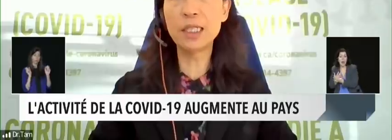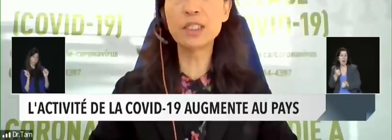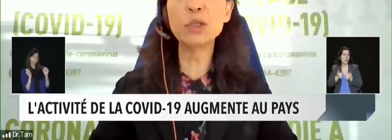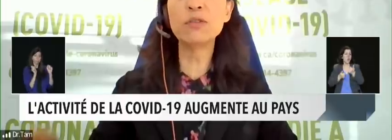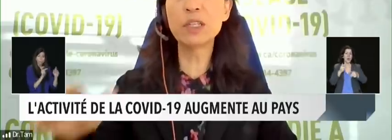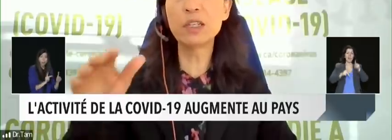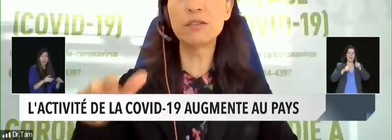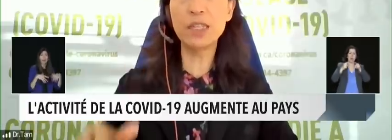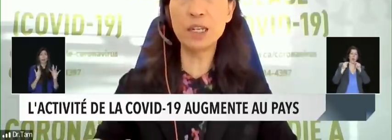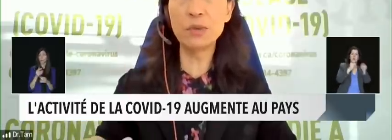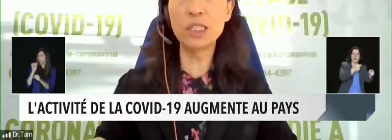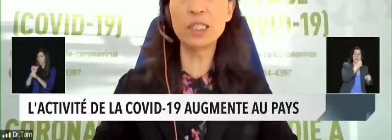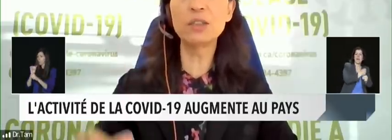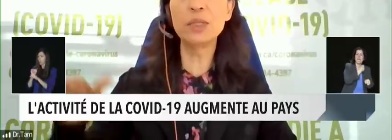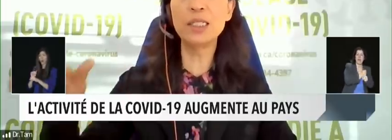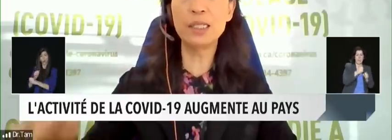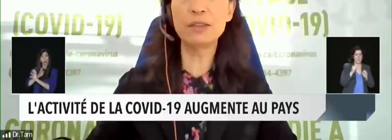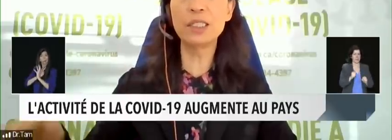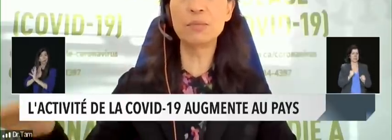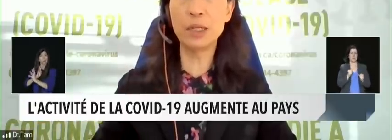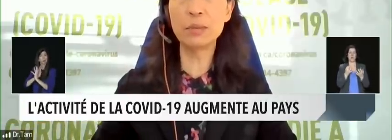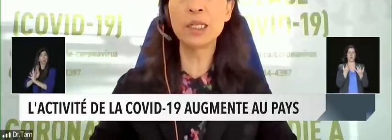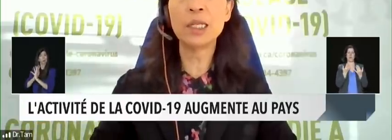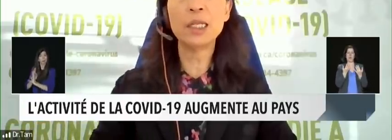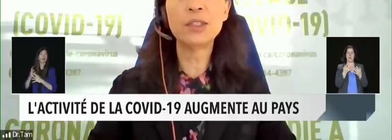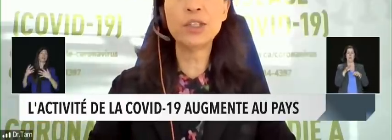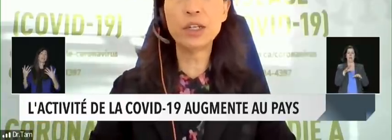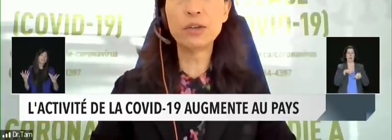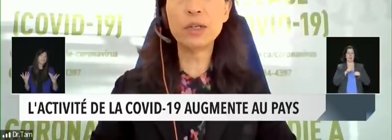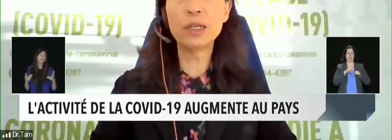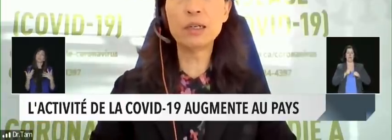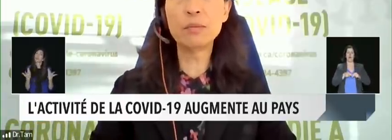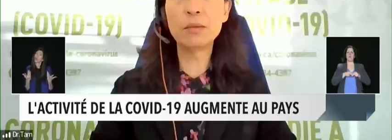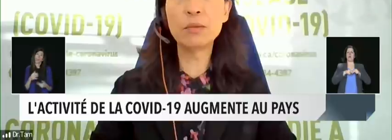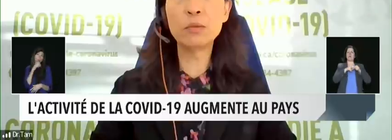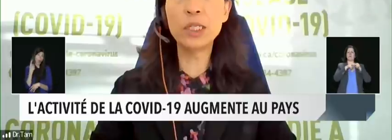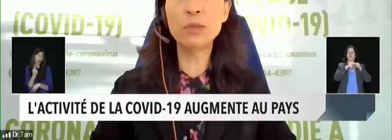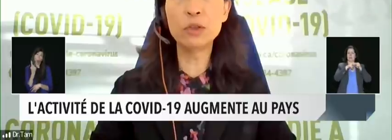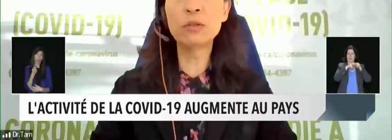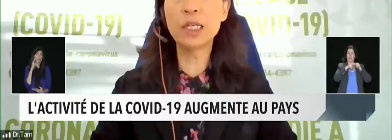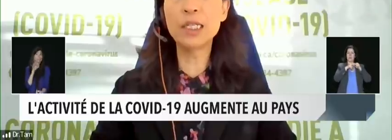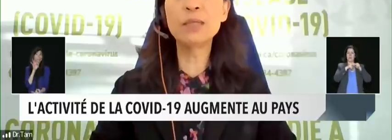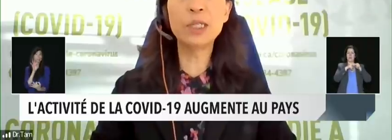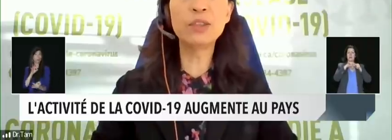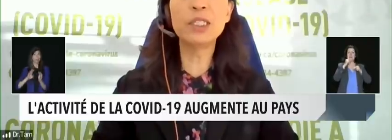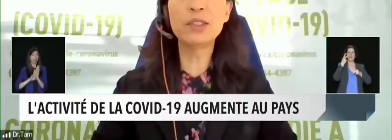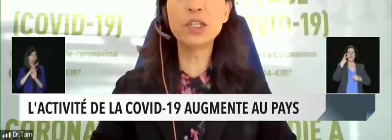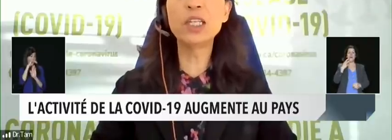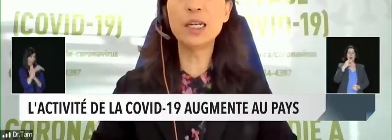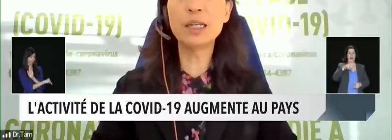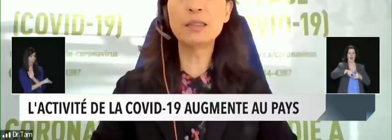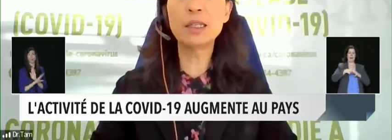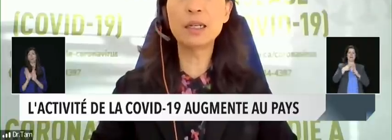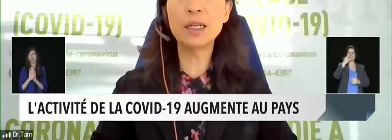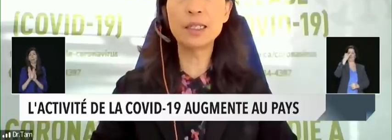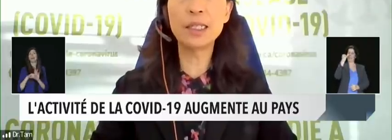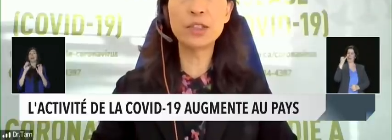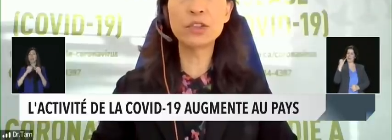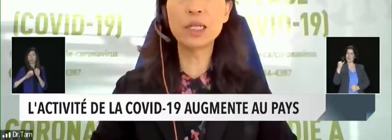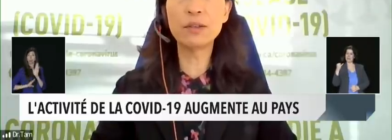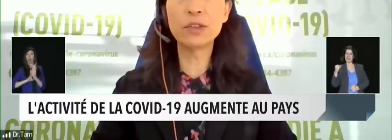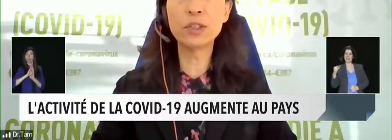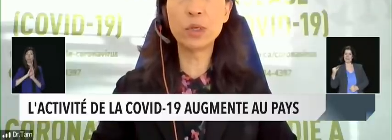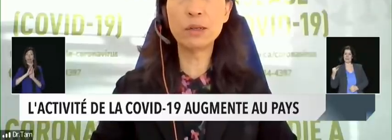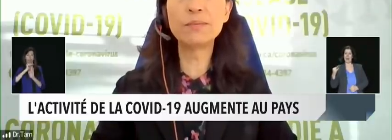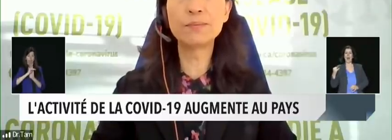necessarily a smooth curve downwards, it could be a series of bumps. So we will likely be able to discern that at